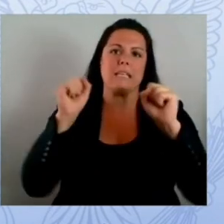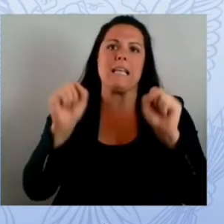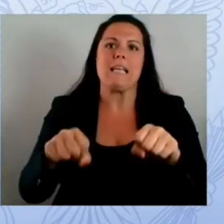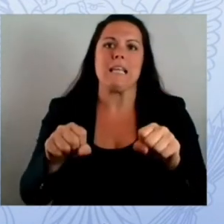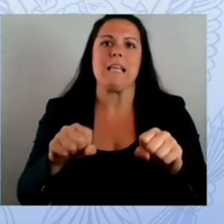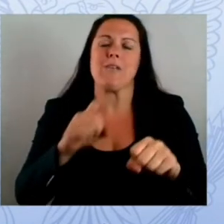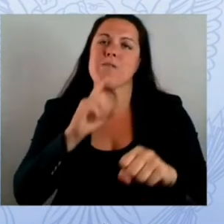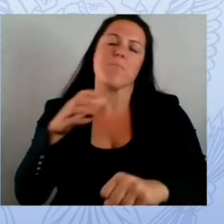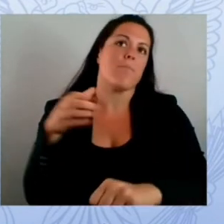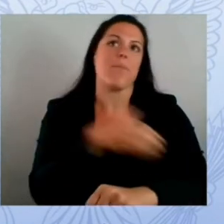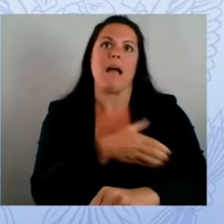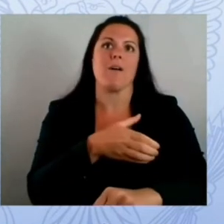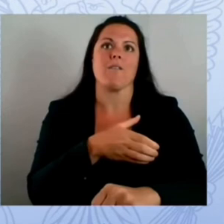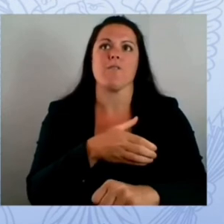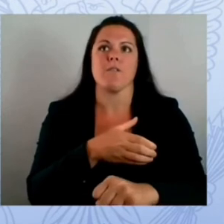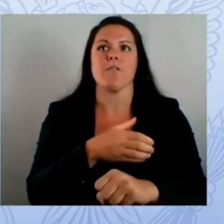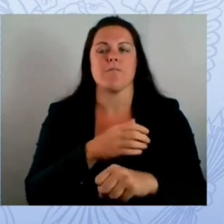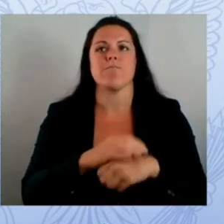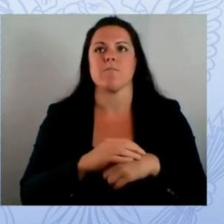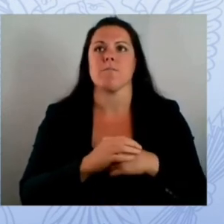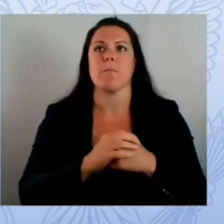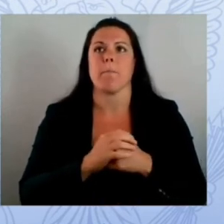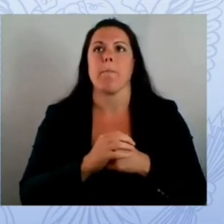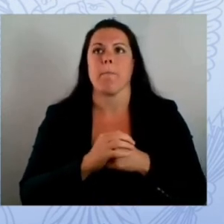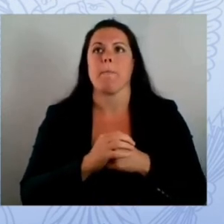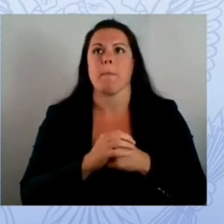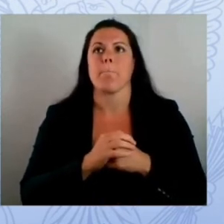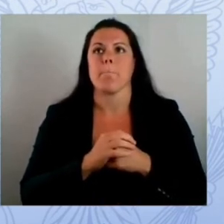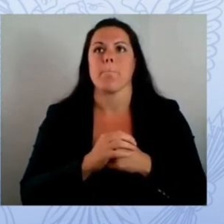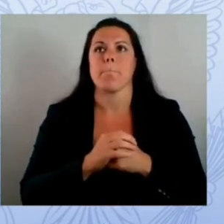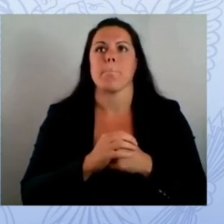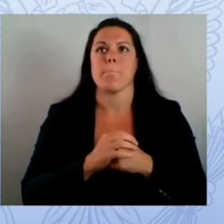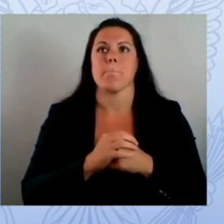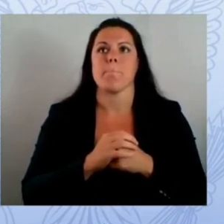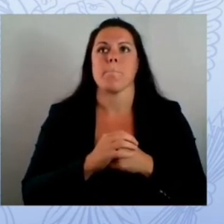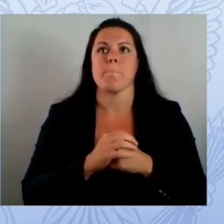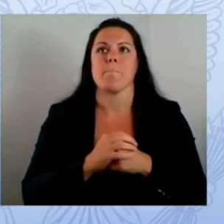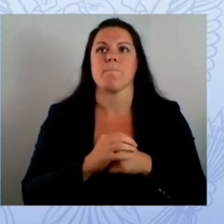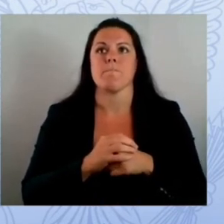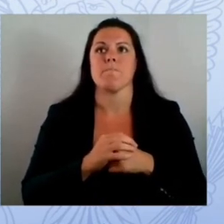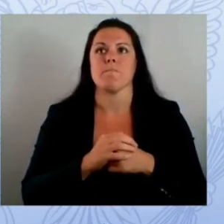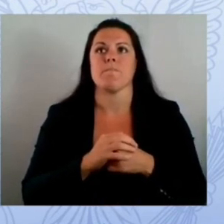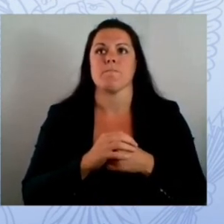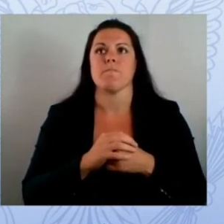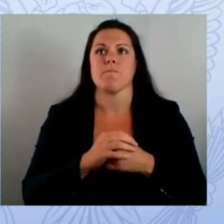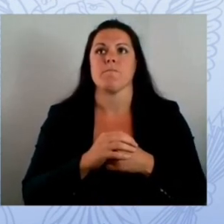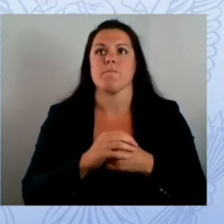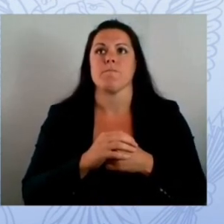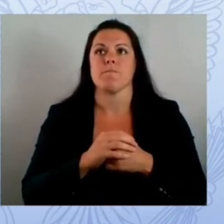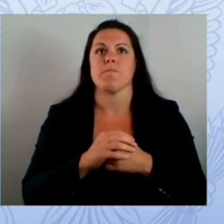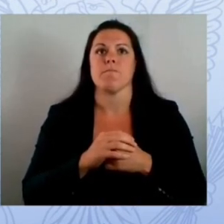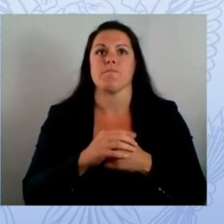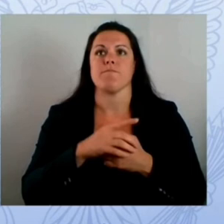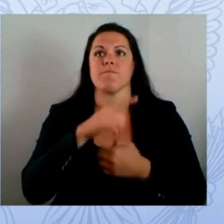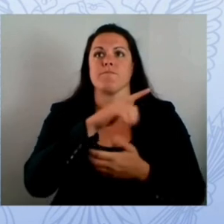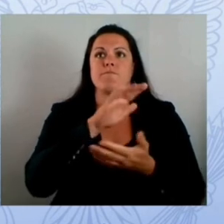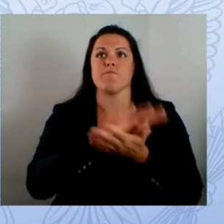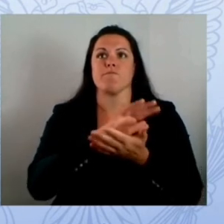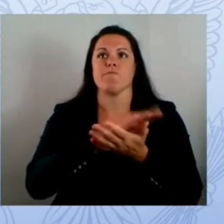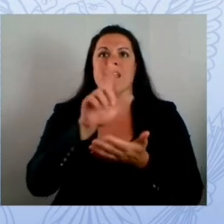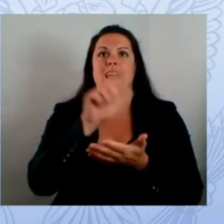of our systems we were able to reopen schools without interruption feed kids and transport kids and take attendance